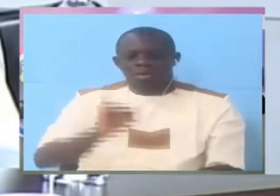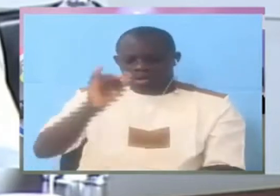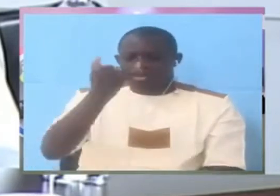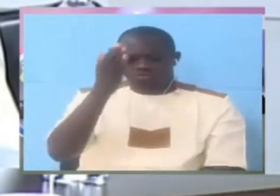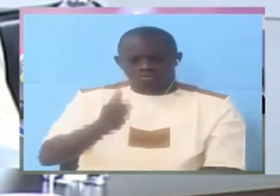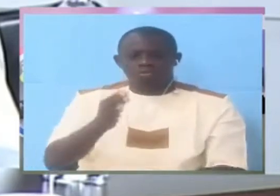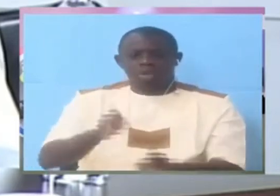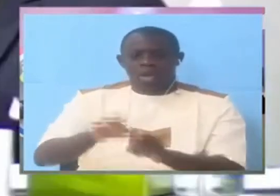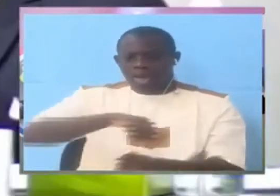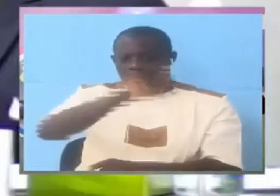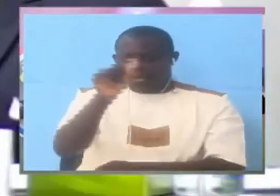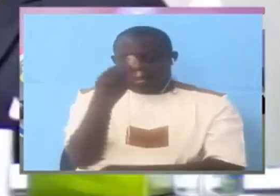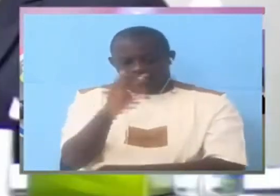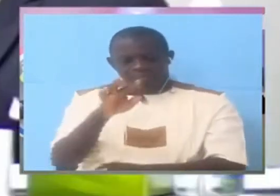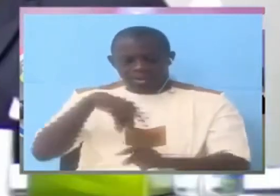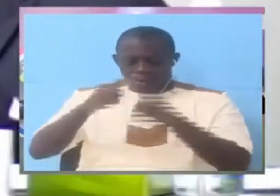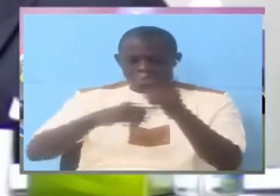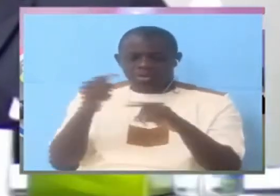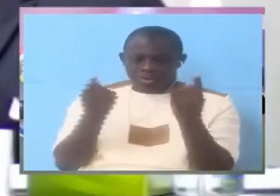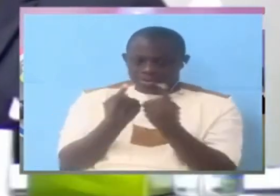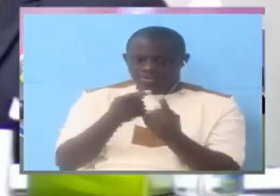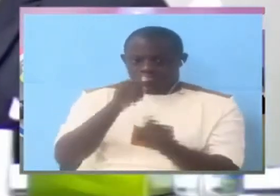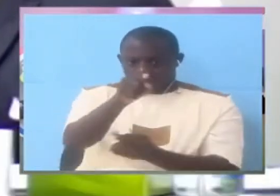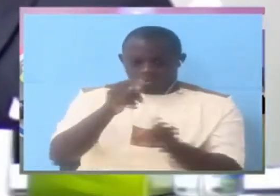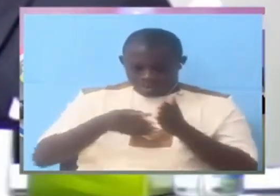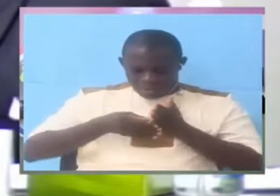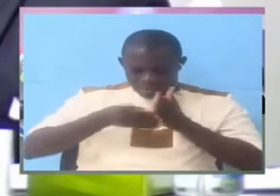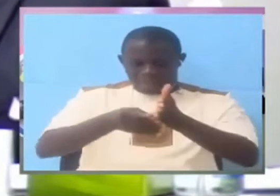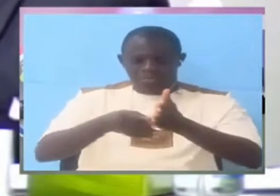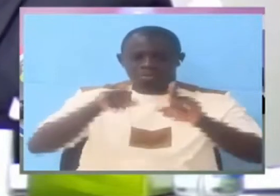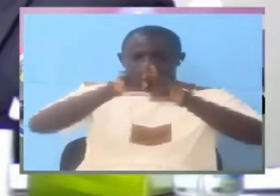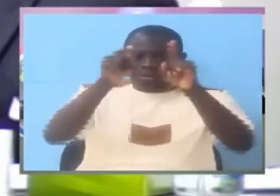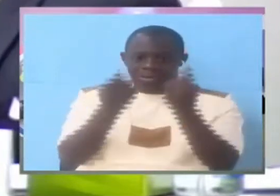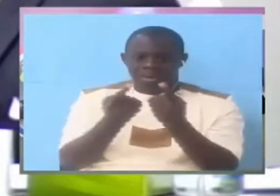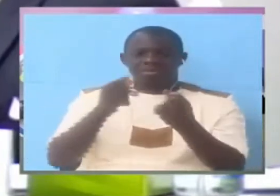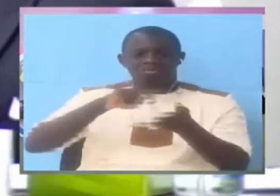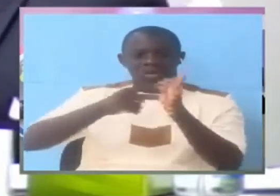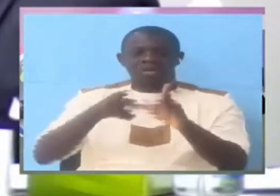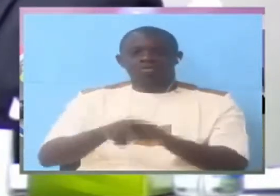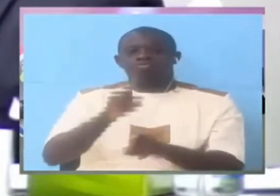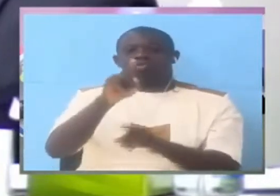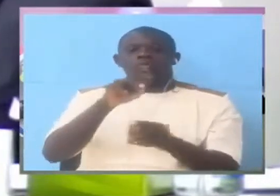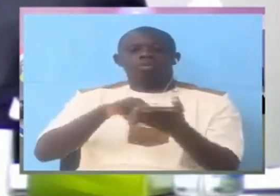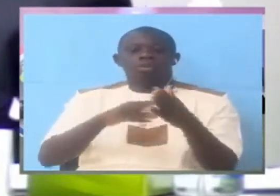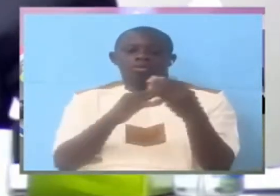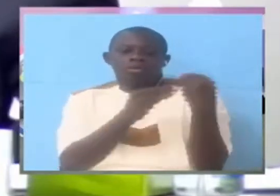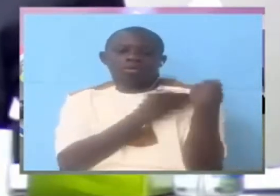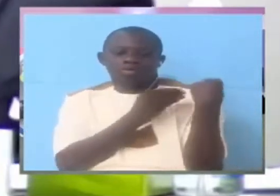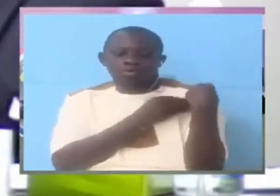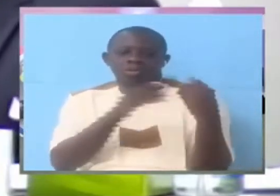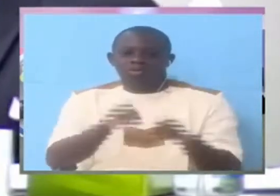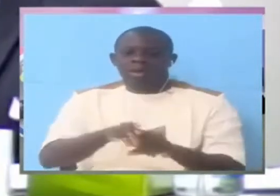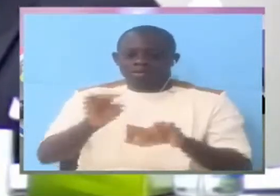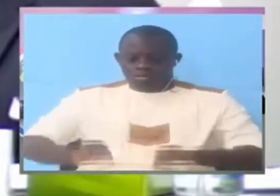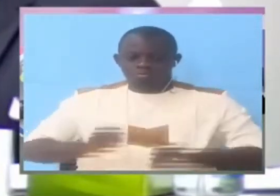And by dint of the fact that you are a director, you are also in line for promotion to be director general